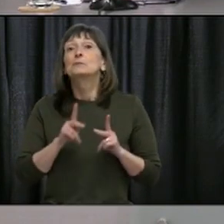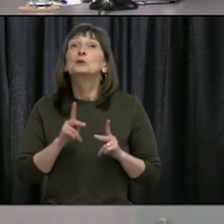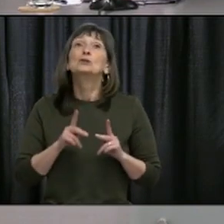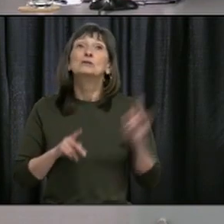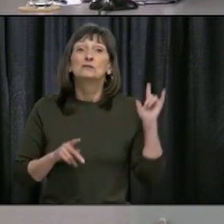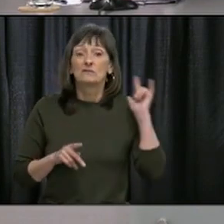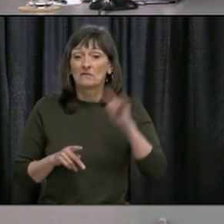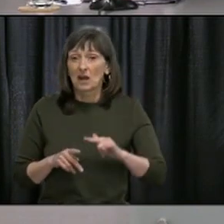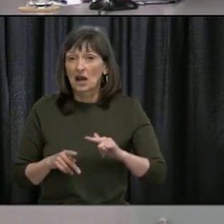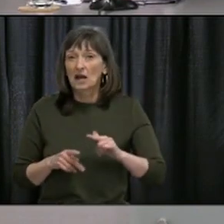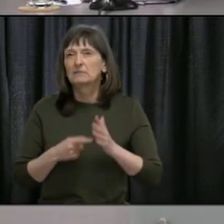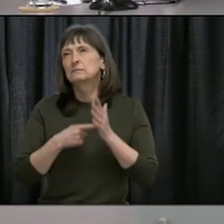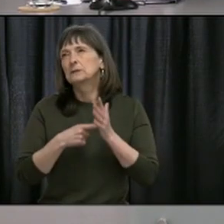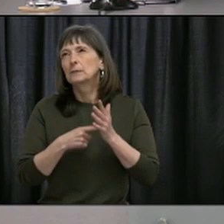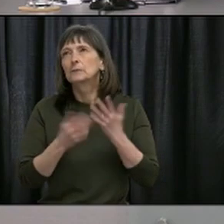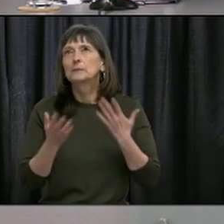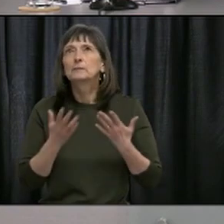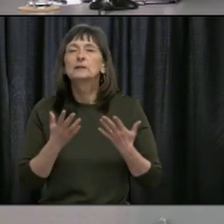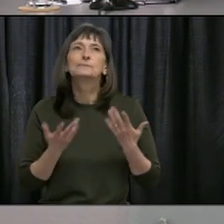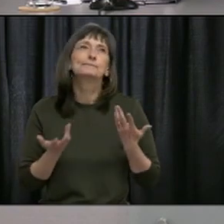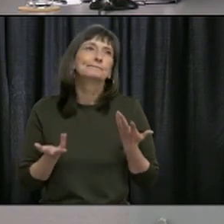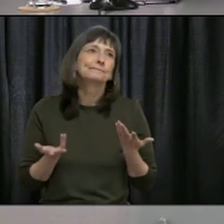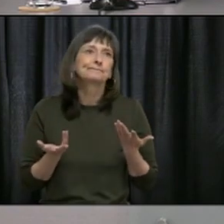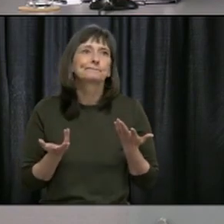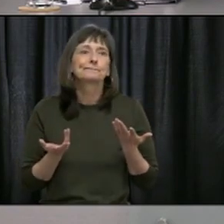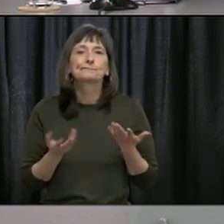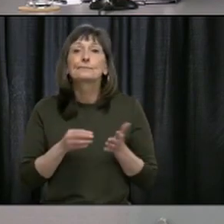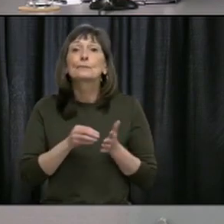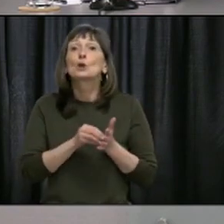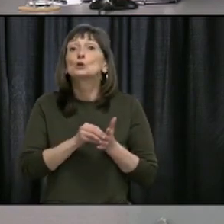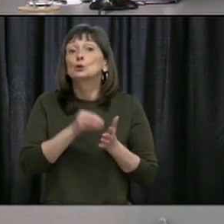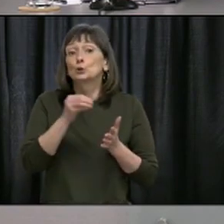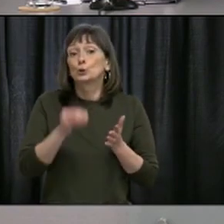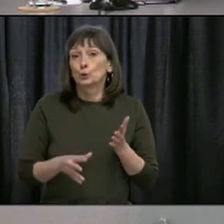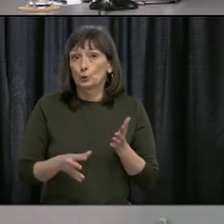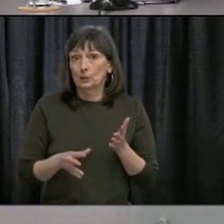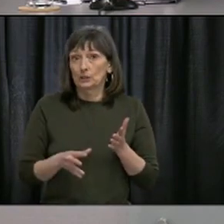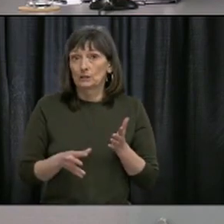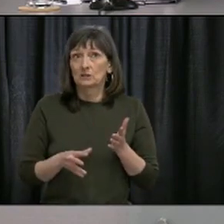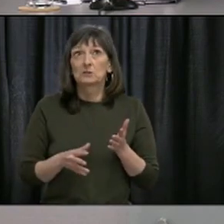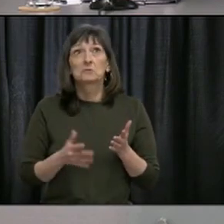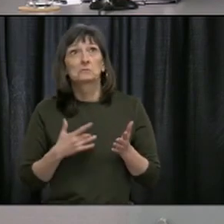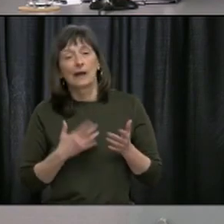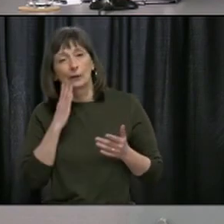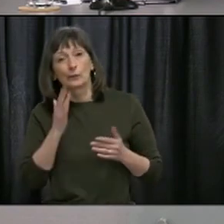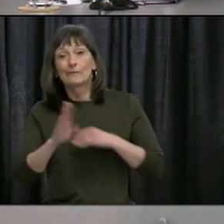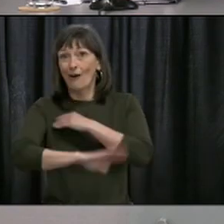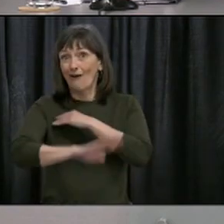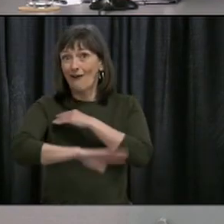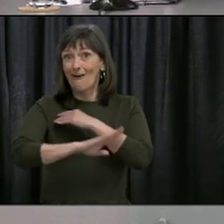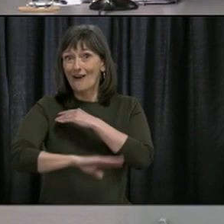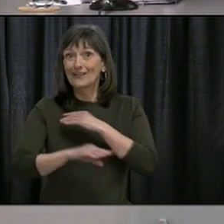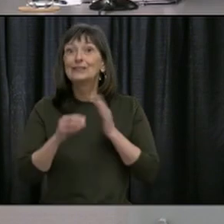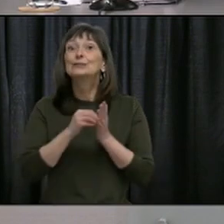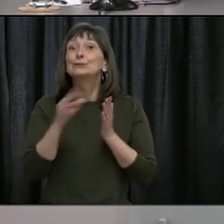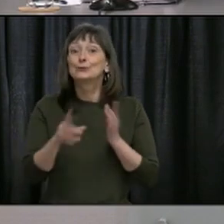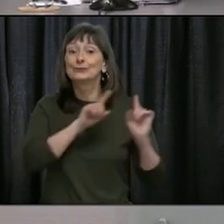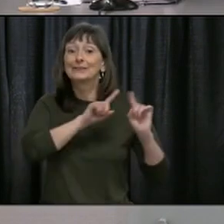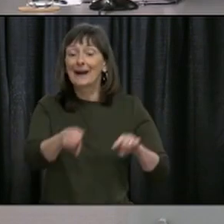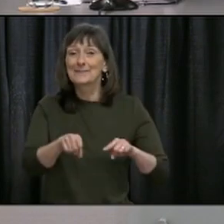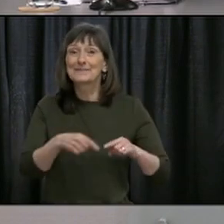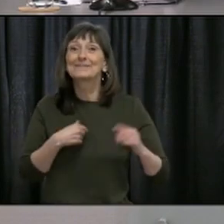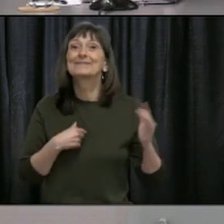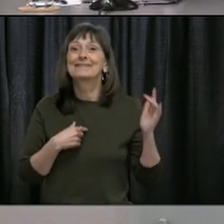that may travel to the province for school say September. I know that seems like a ways out but if we are to remain with these